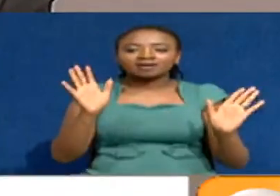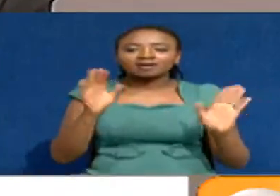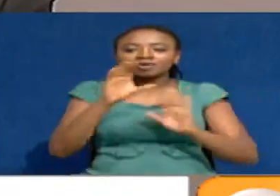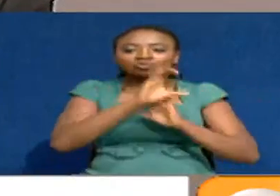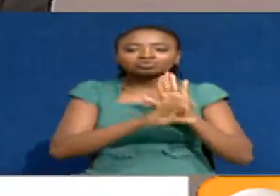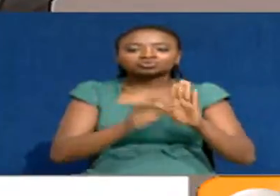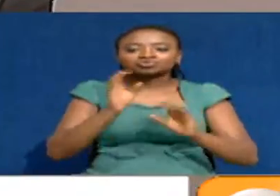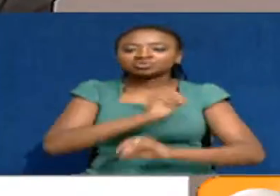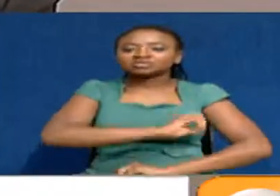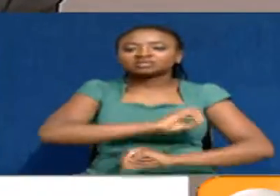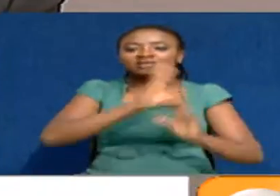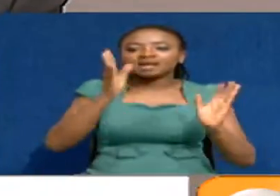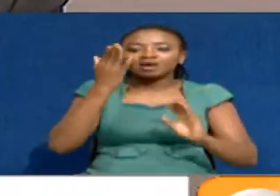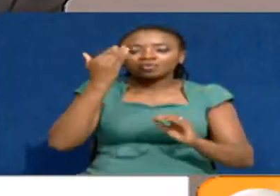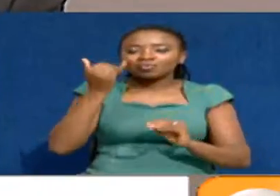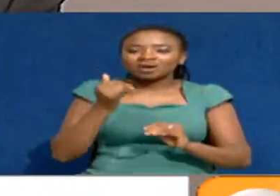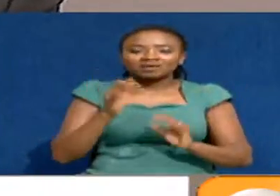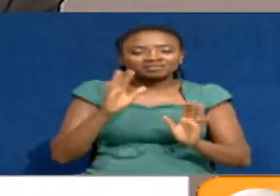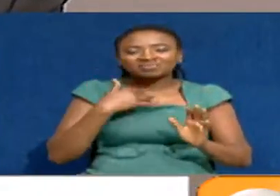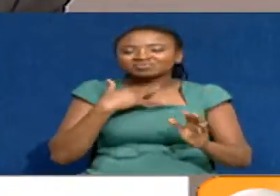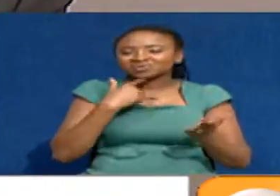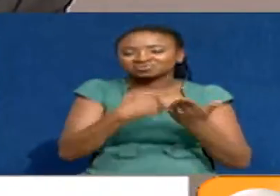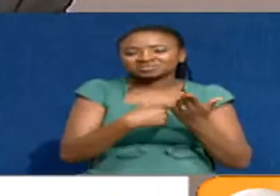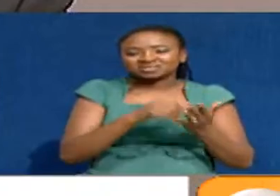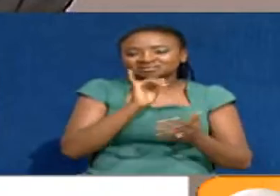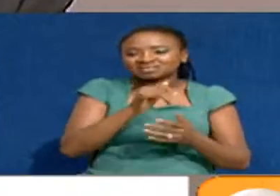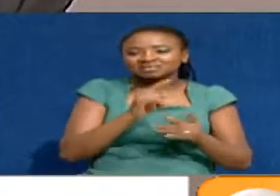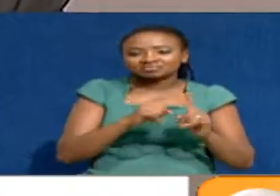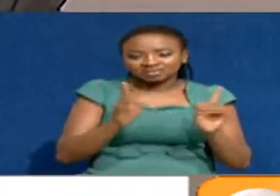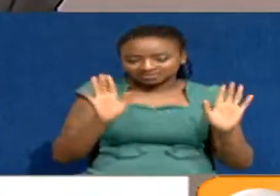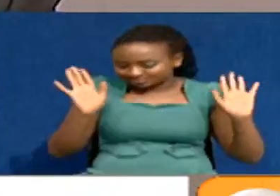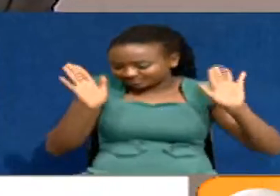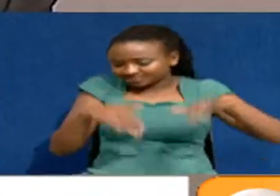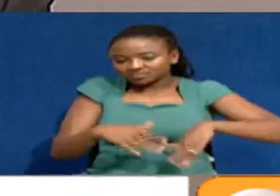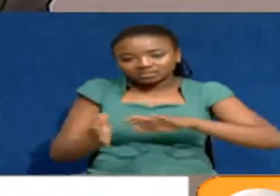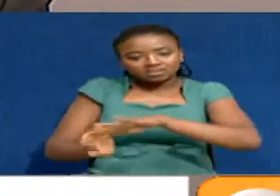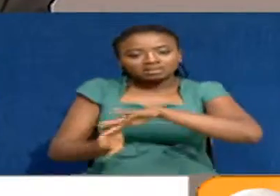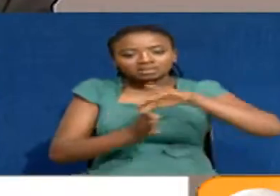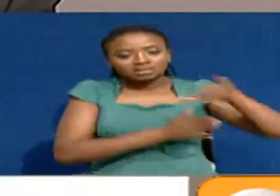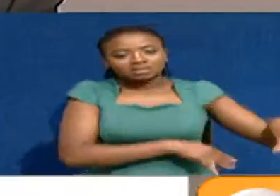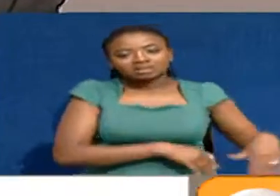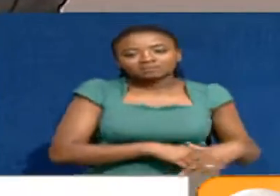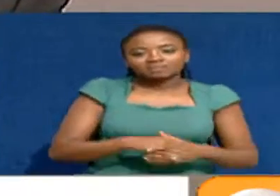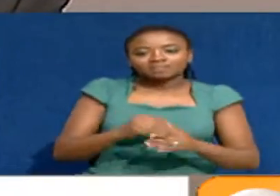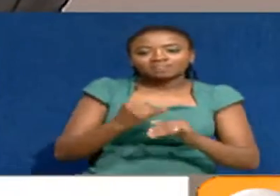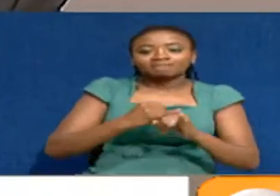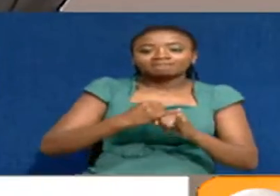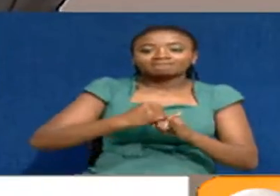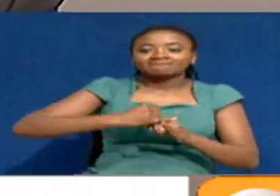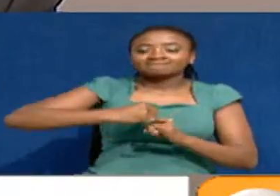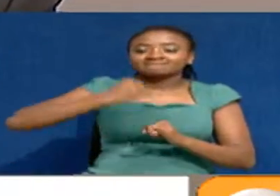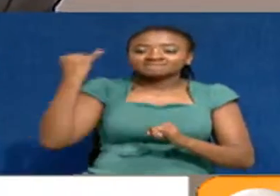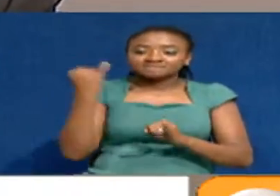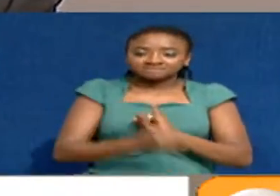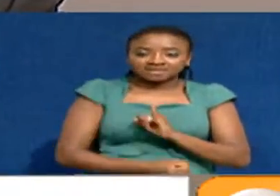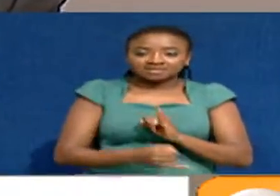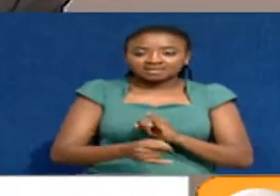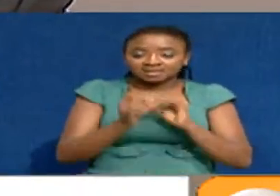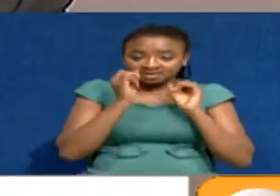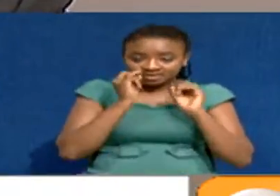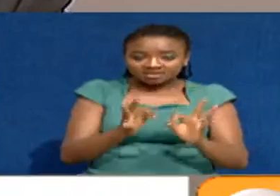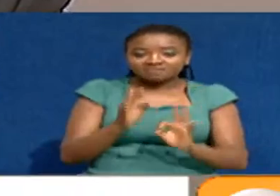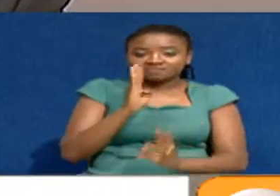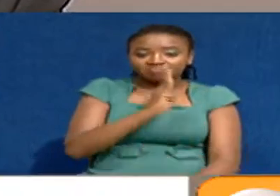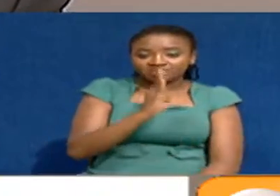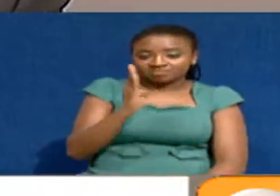because that is something, and I don't want to push that. Finally. Finally, please. If BBI was